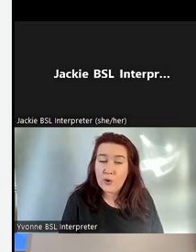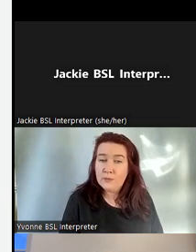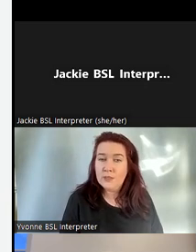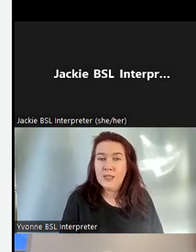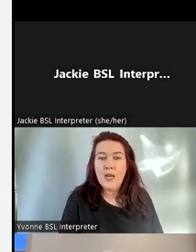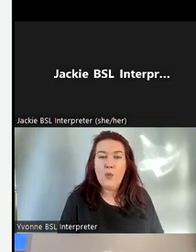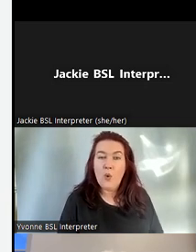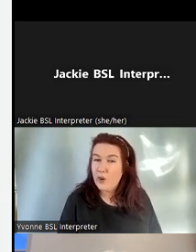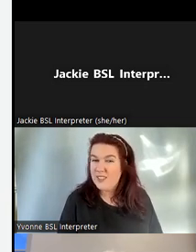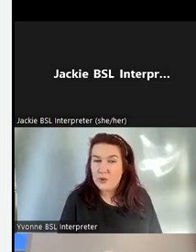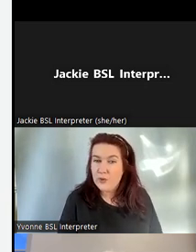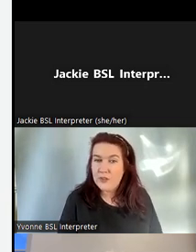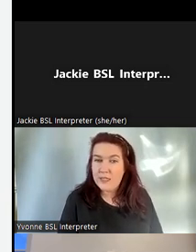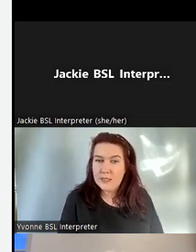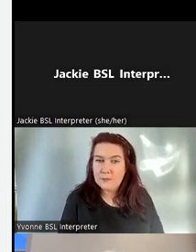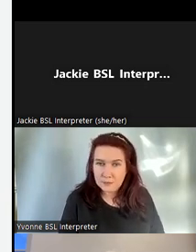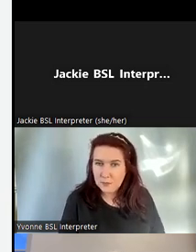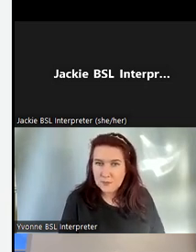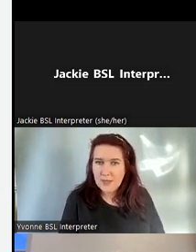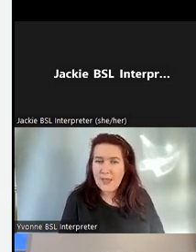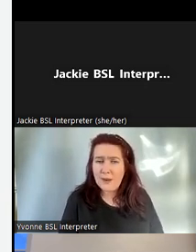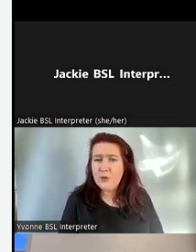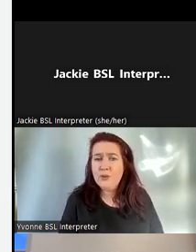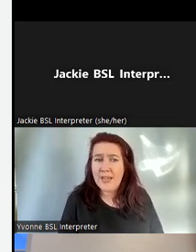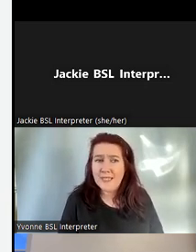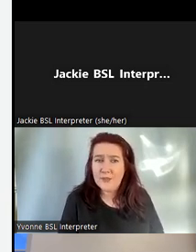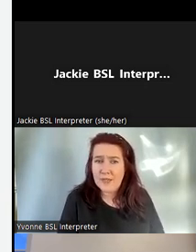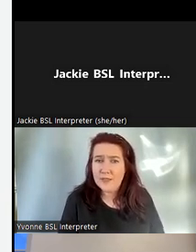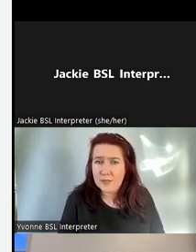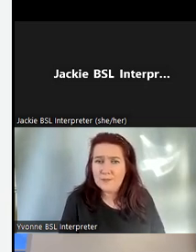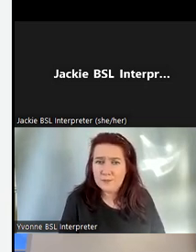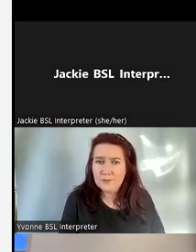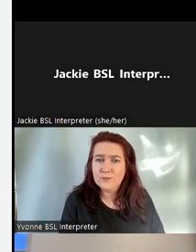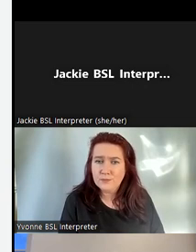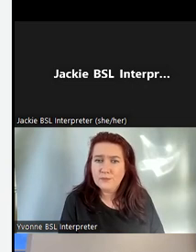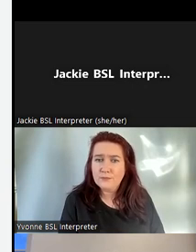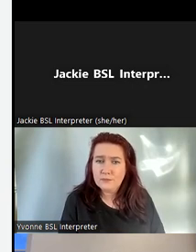uniforms, awards and trophies and a real variety of items